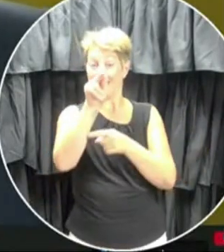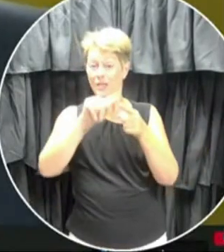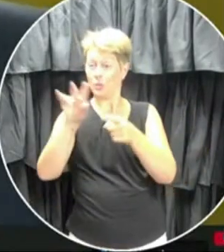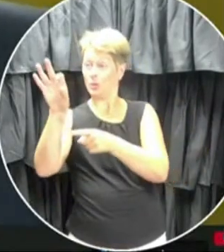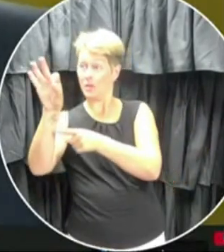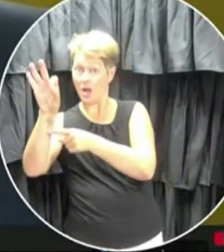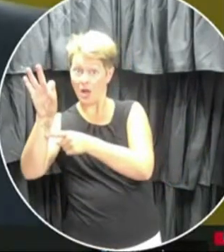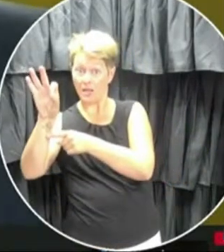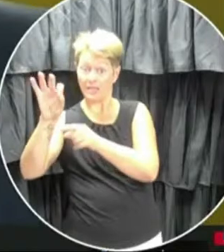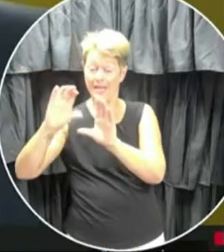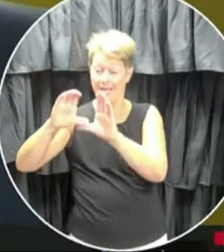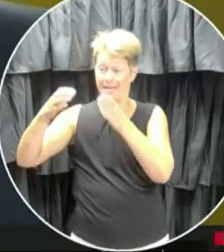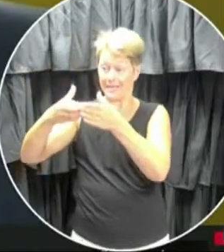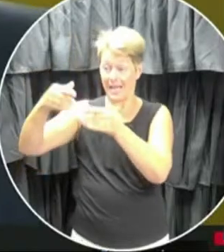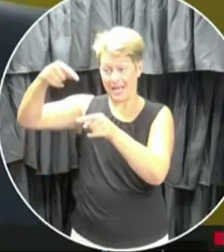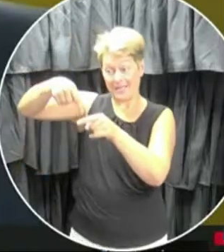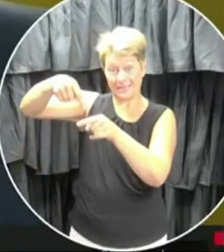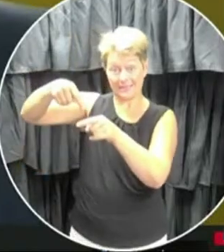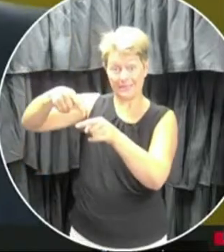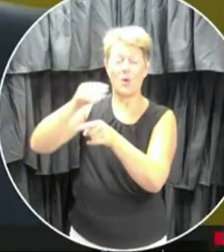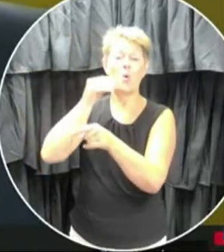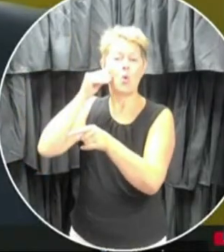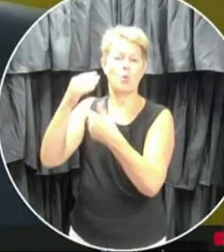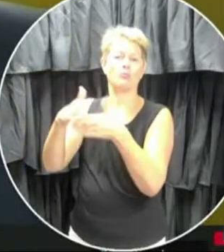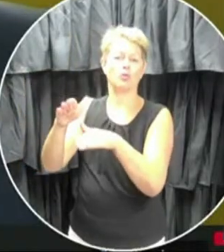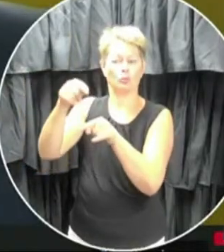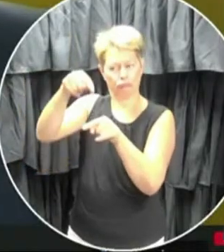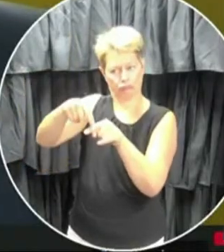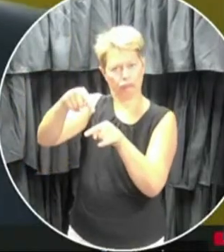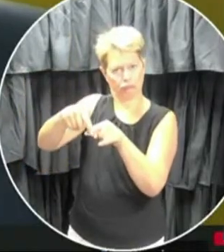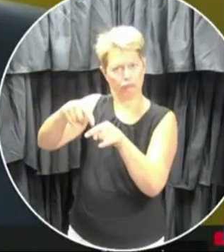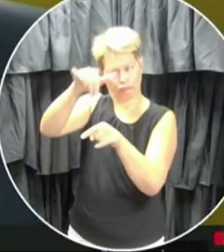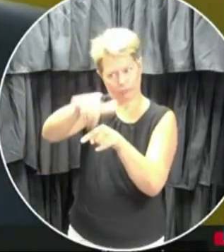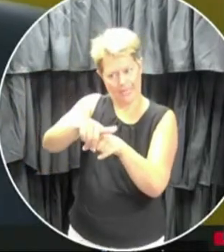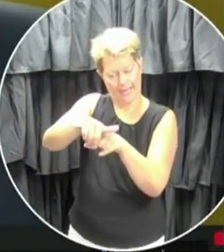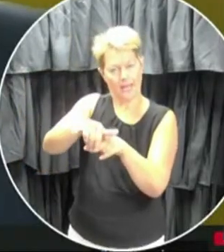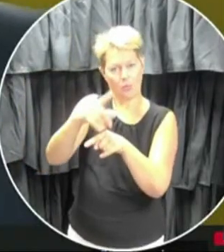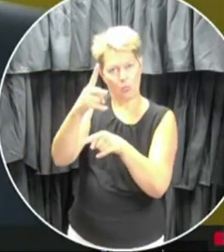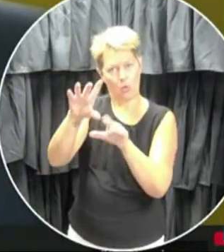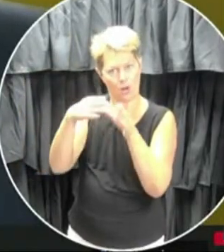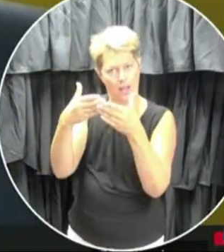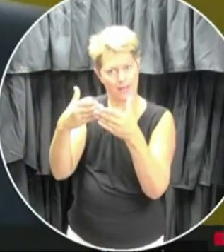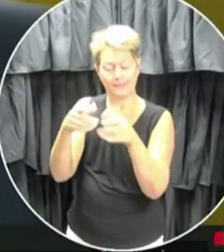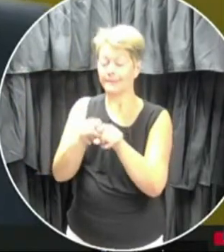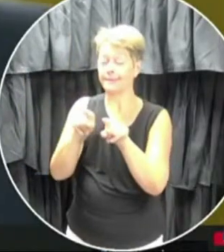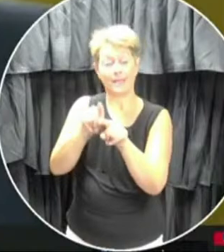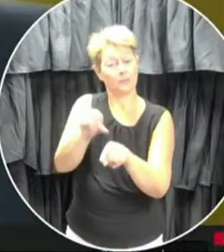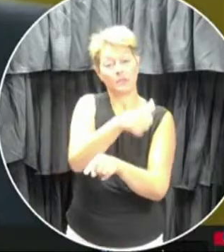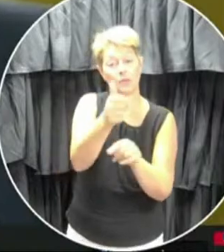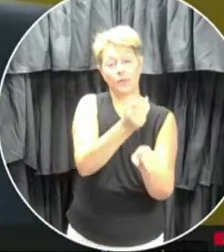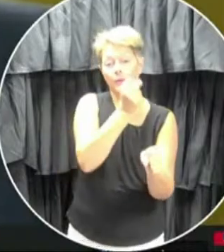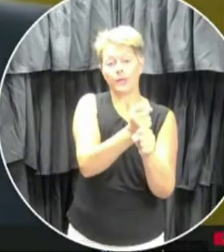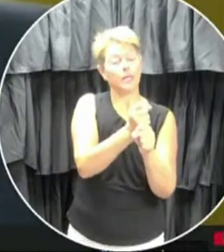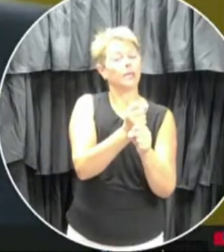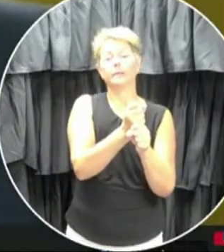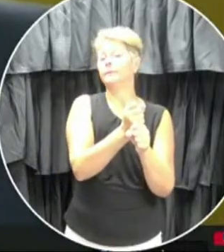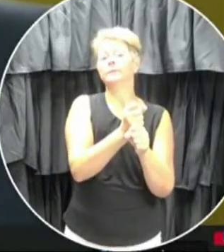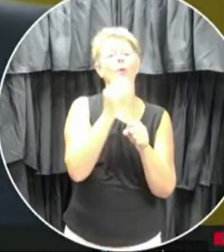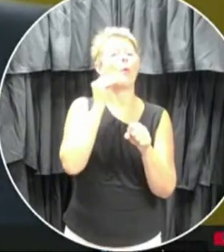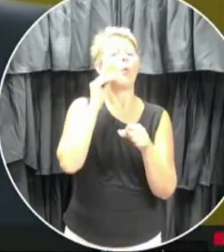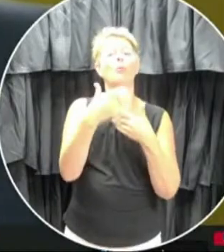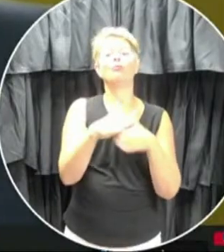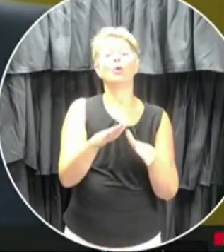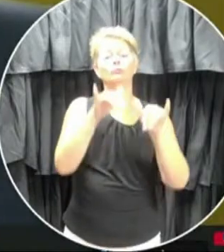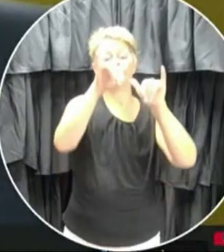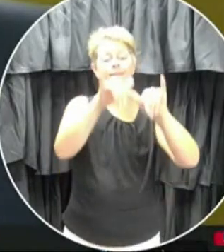is really defined as the homeroom class. So just like every other year, students are grouped in homerooms